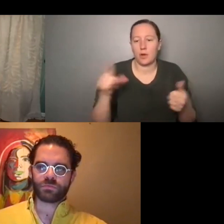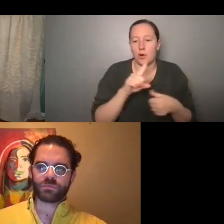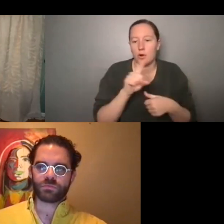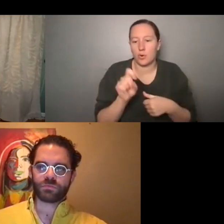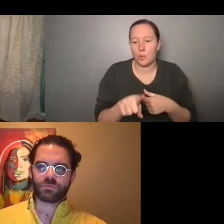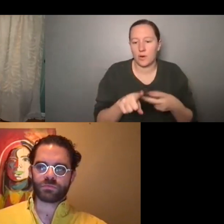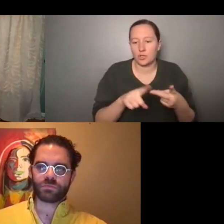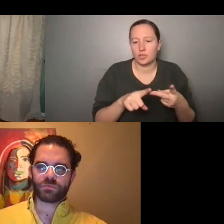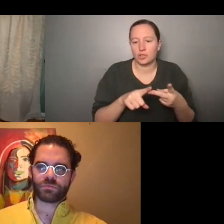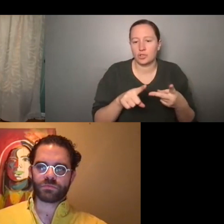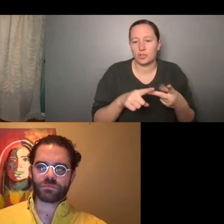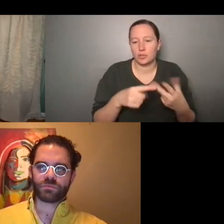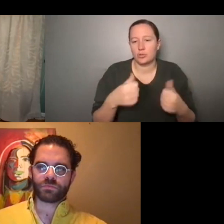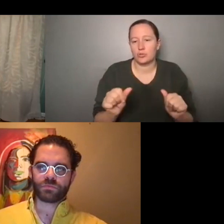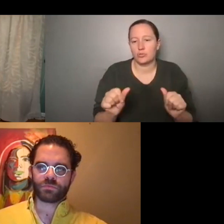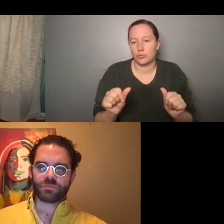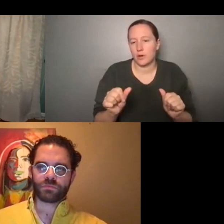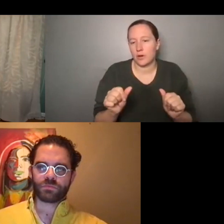trying to go through.